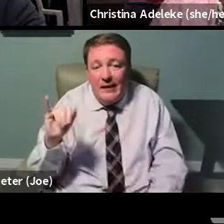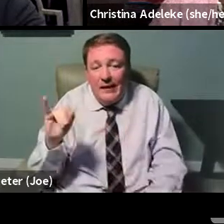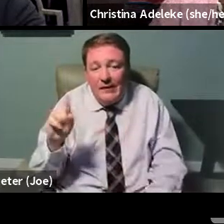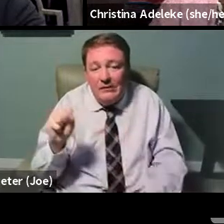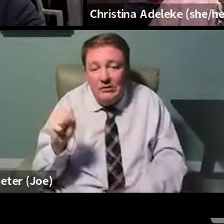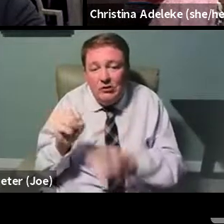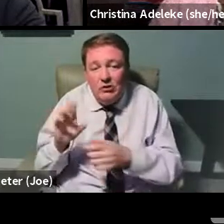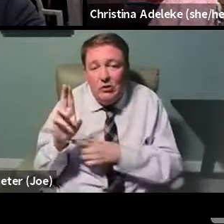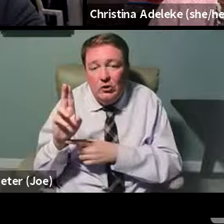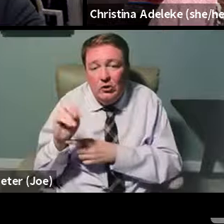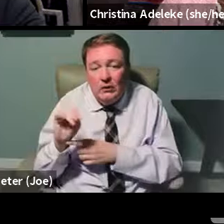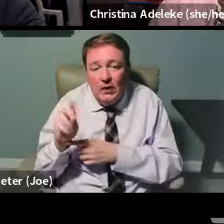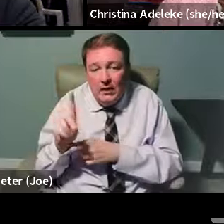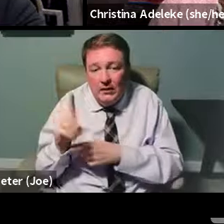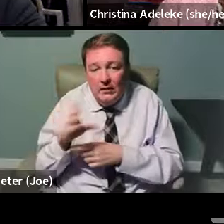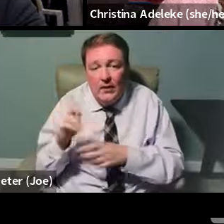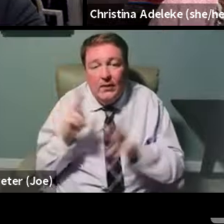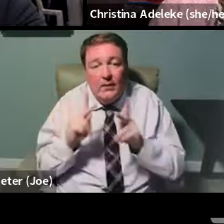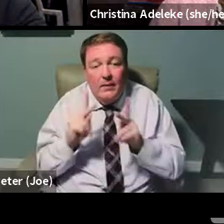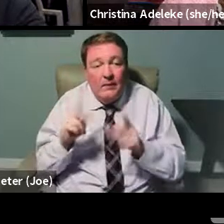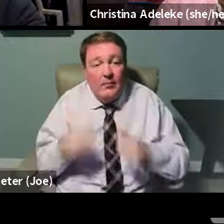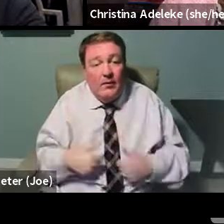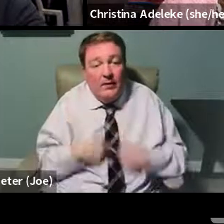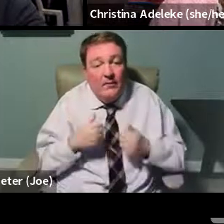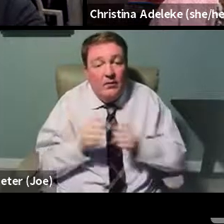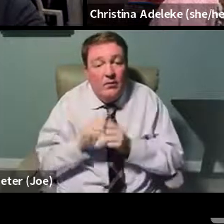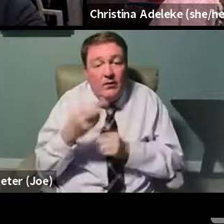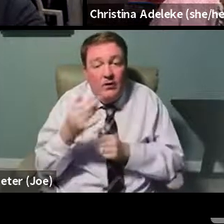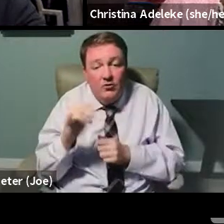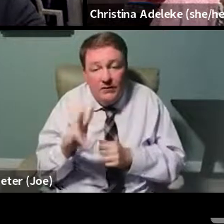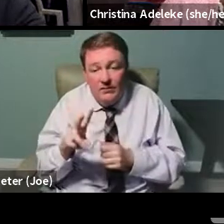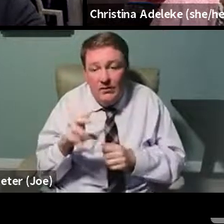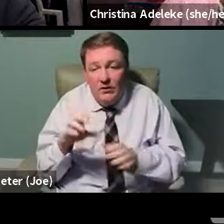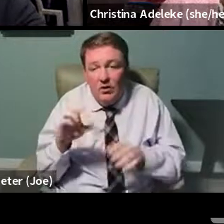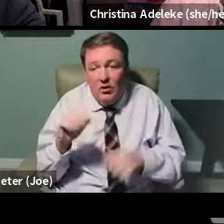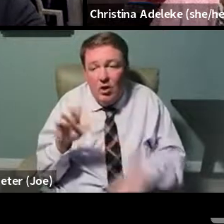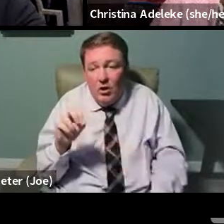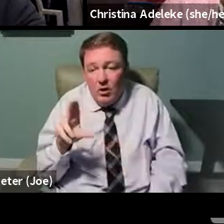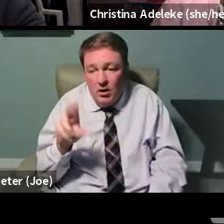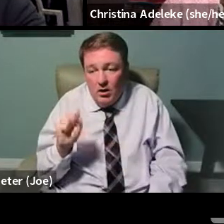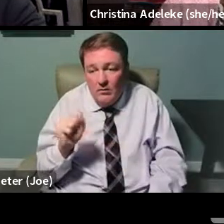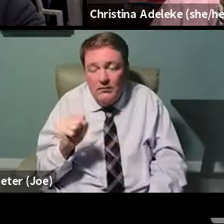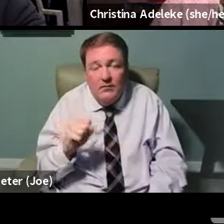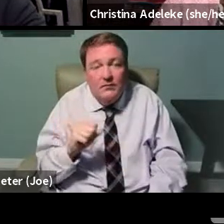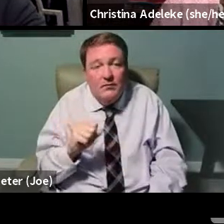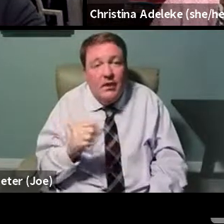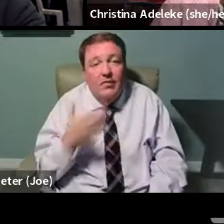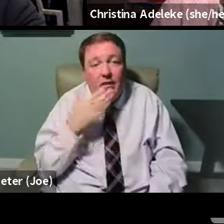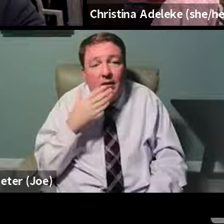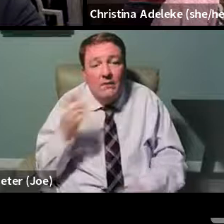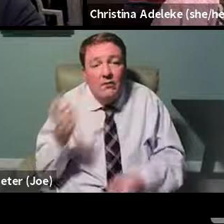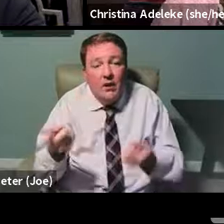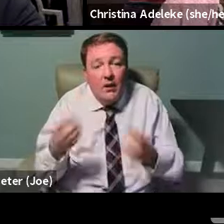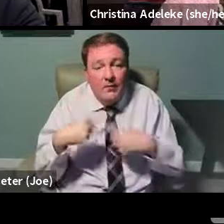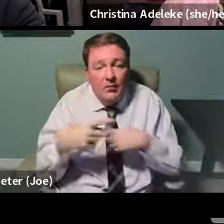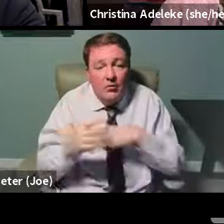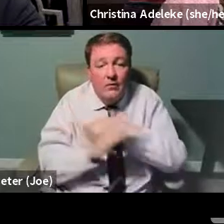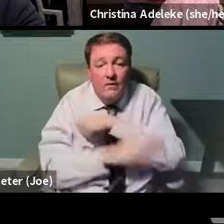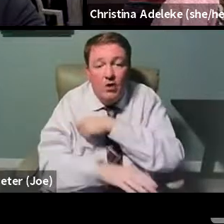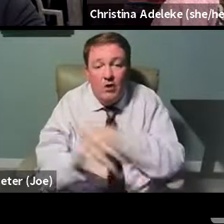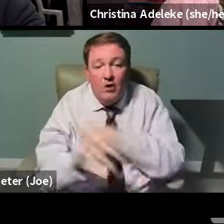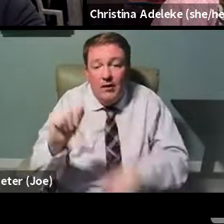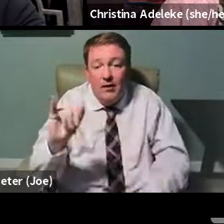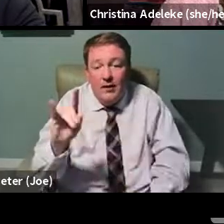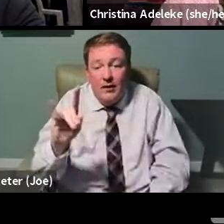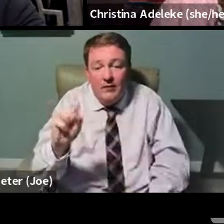Living with HIV Caucus as planning partners for AIDS Watch. Thank you again for coming to today's Fall AIDS Watch, and please be sure to come